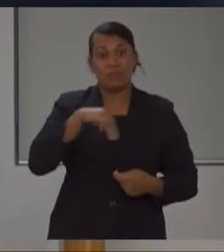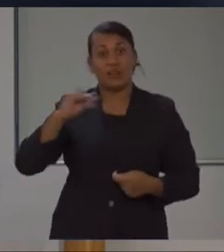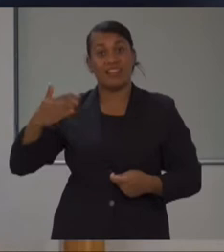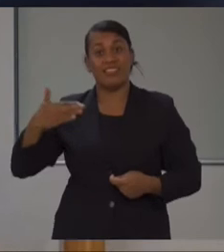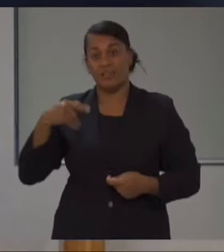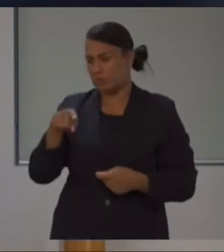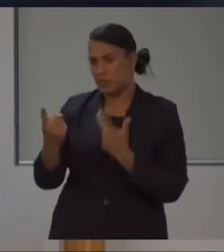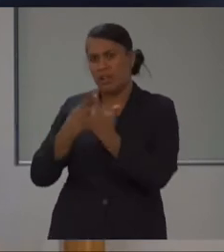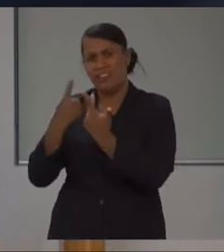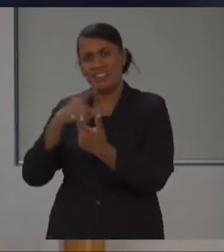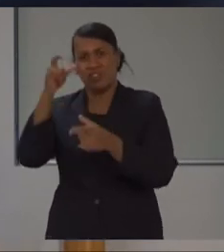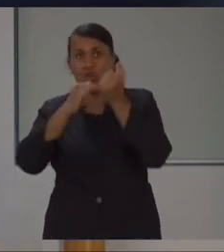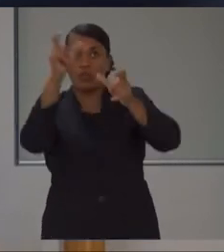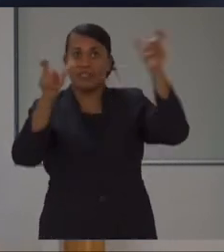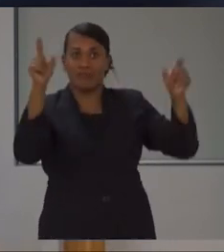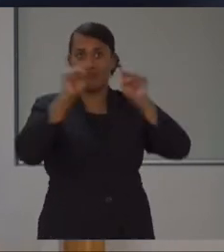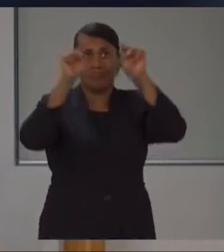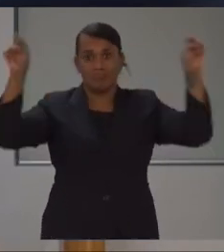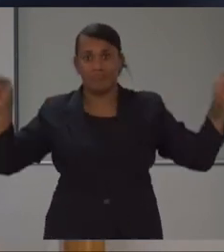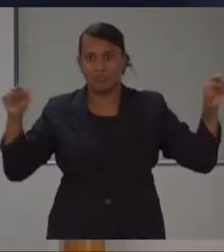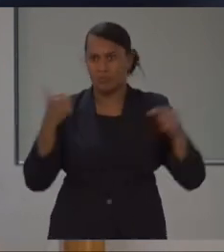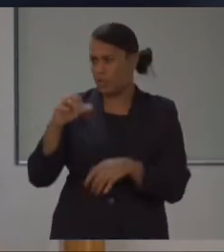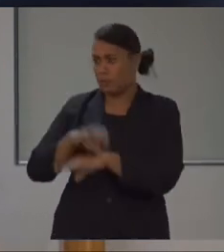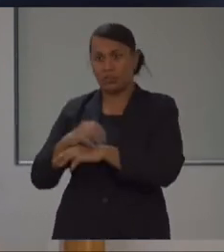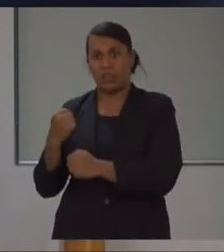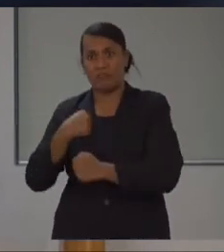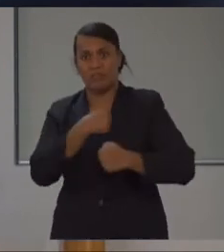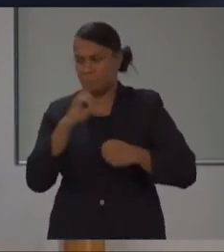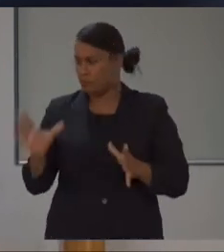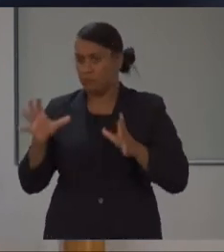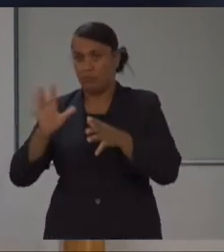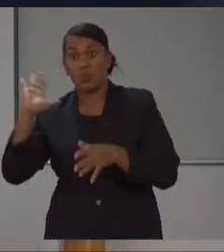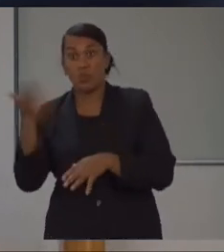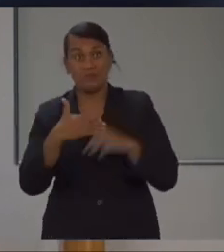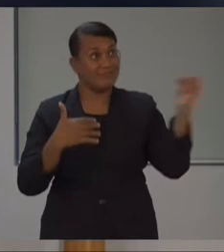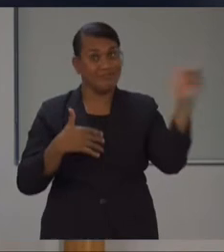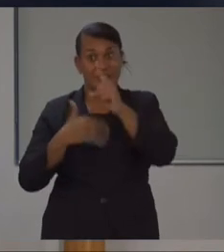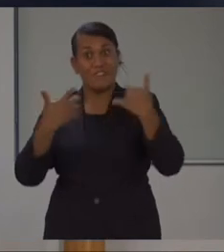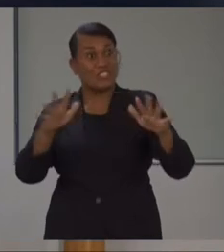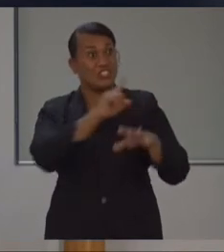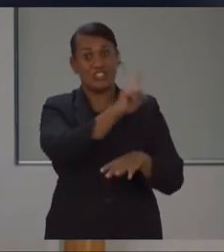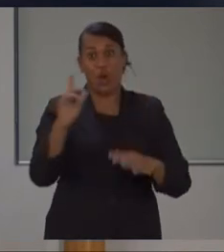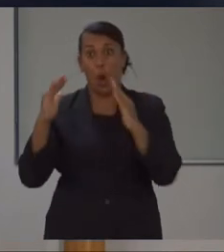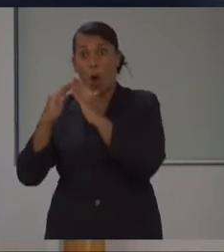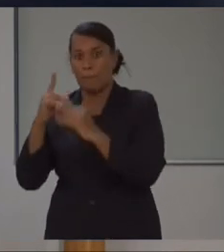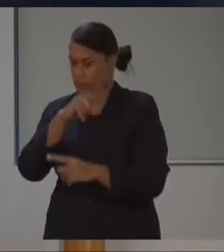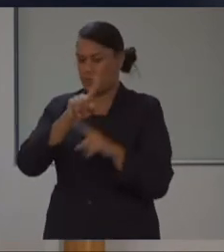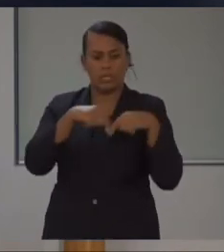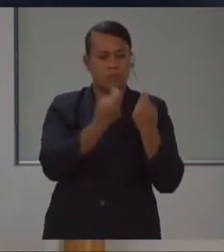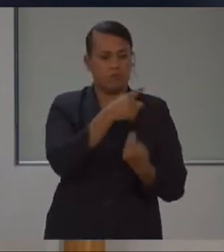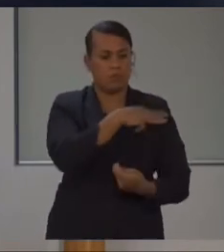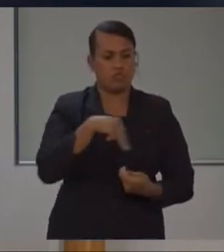including the Discipline Forces, are actually contacting them and visiting them on a very regular basis. We thank the Honourable Prime